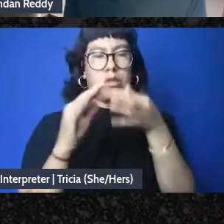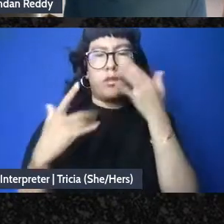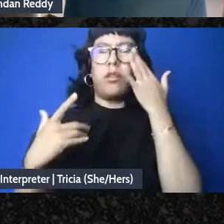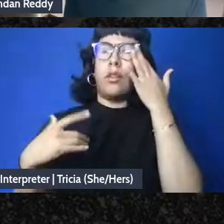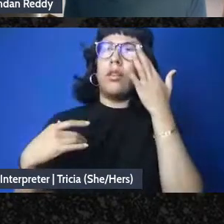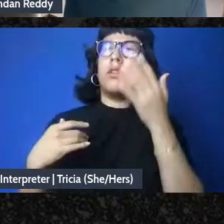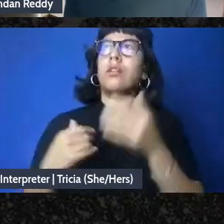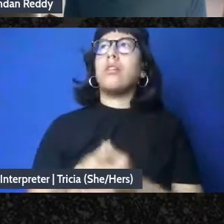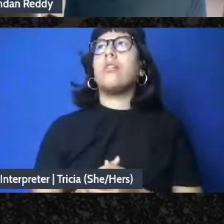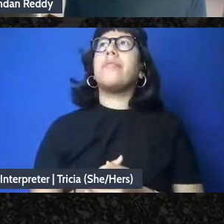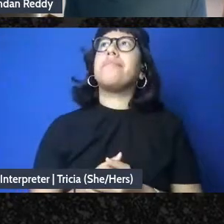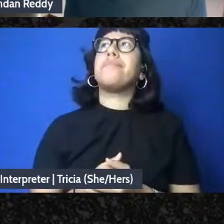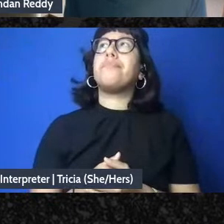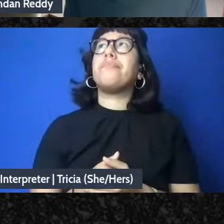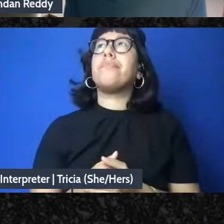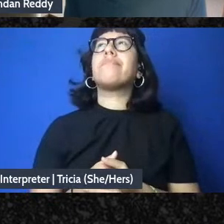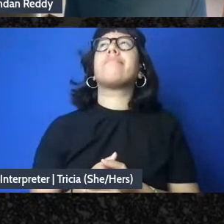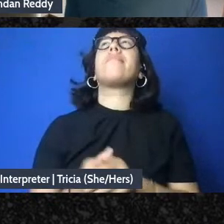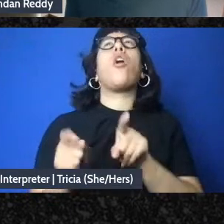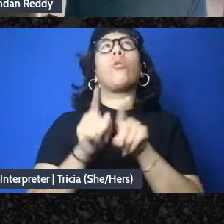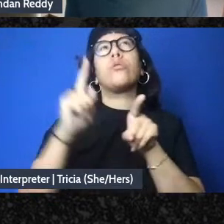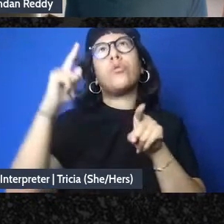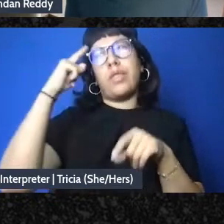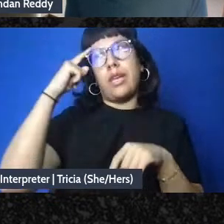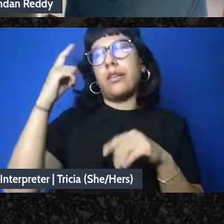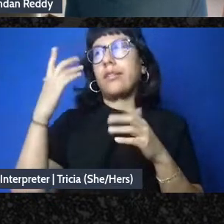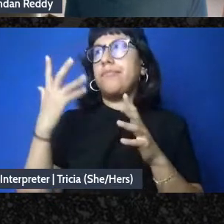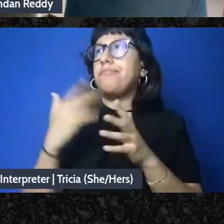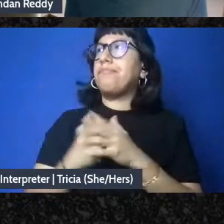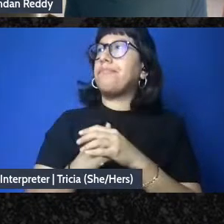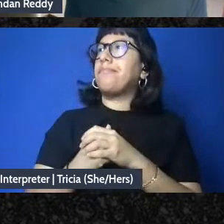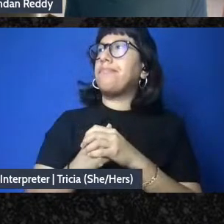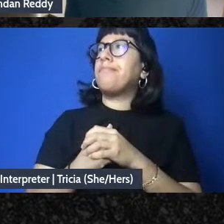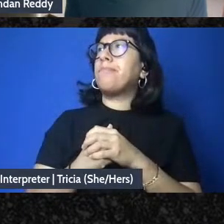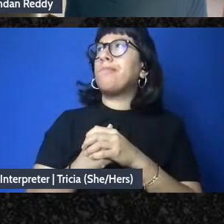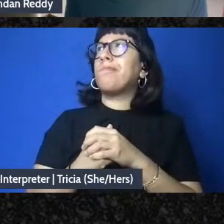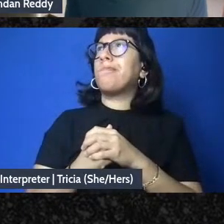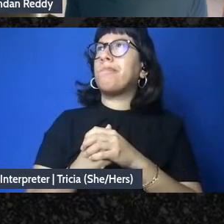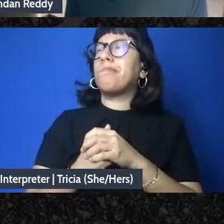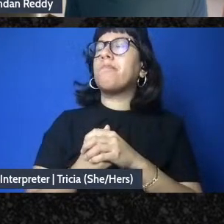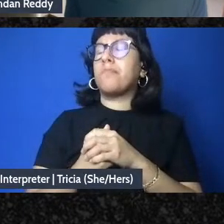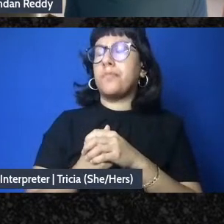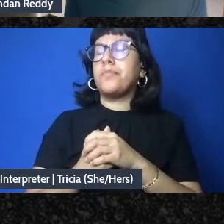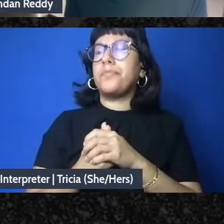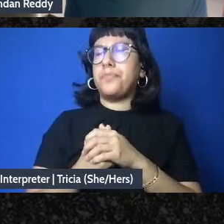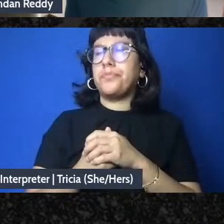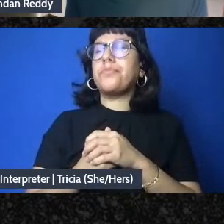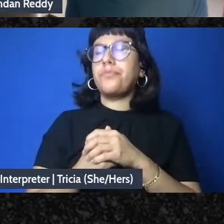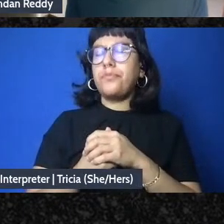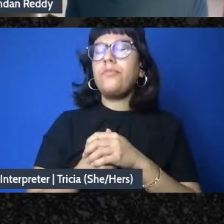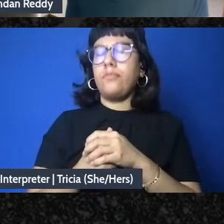also think that there's just a way in which it's a term that is